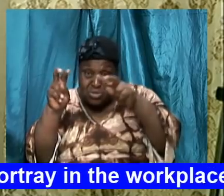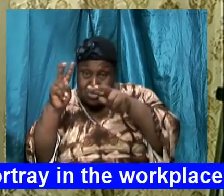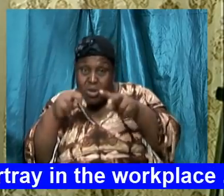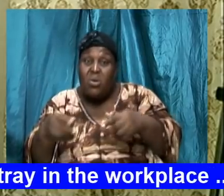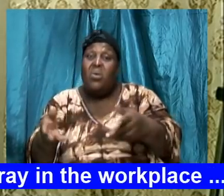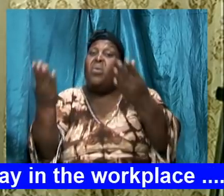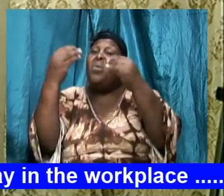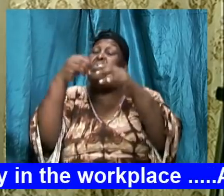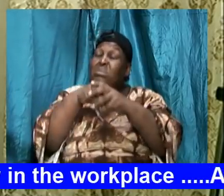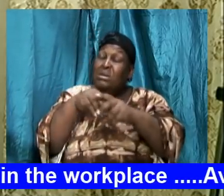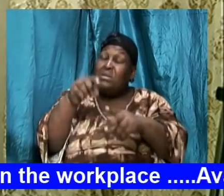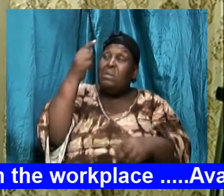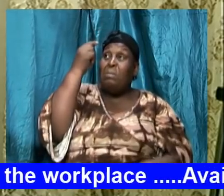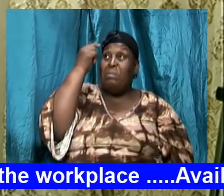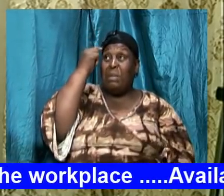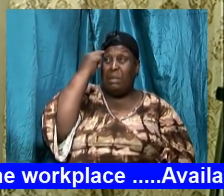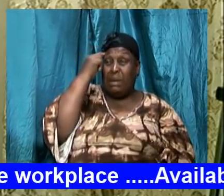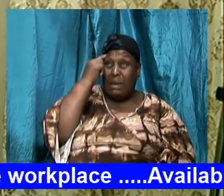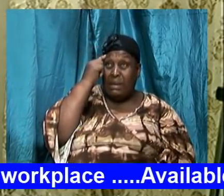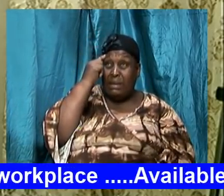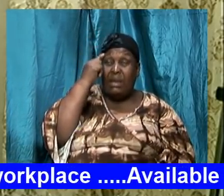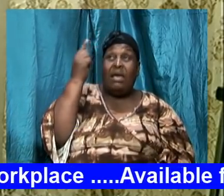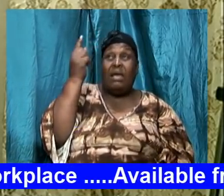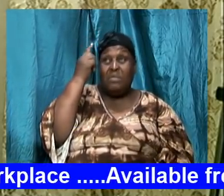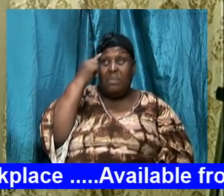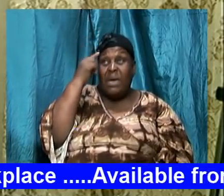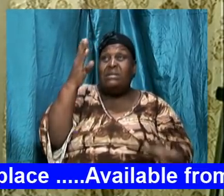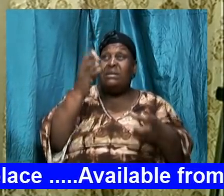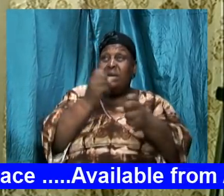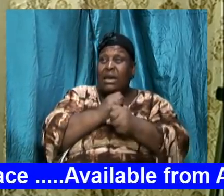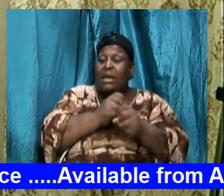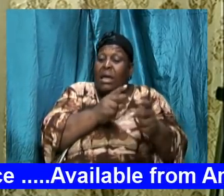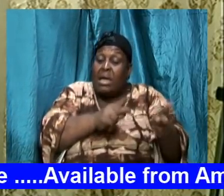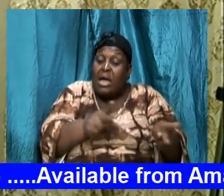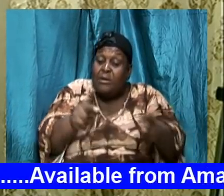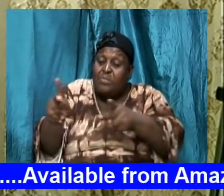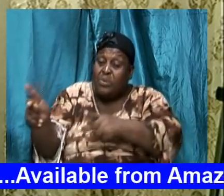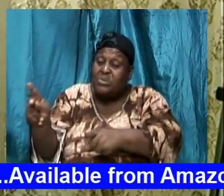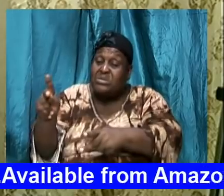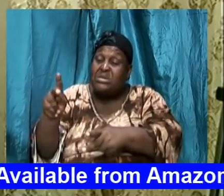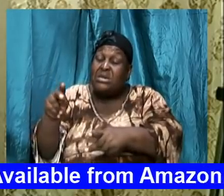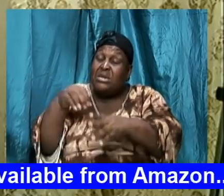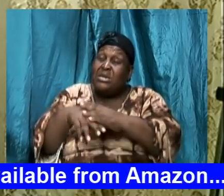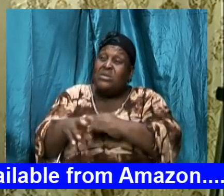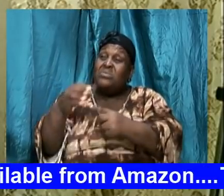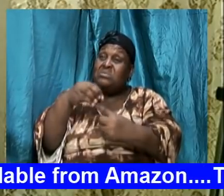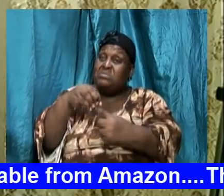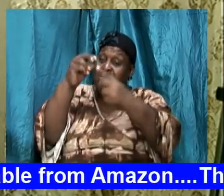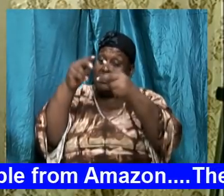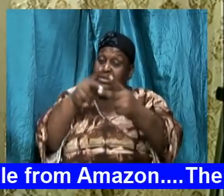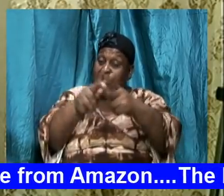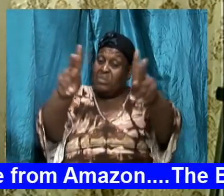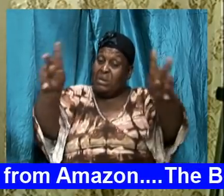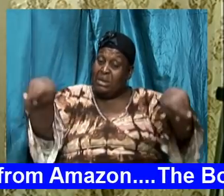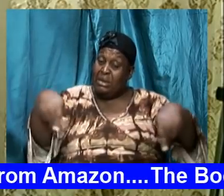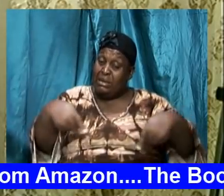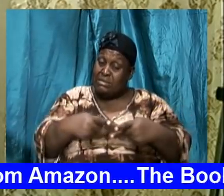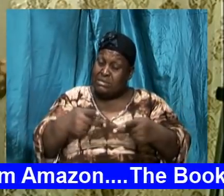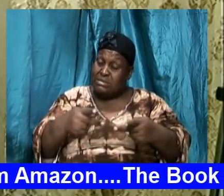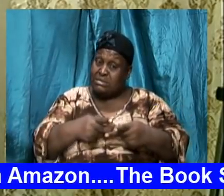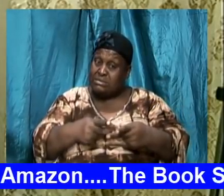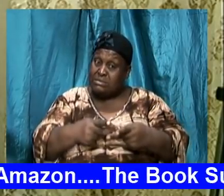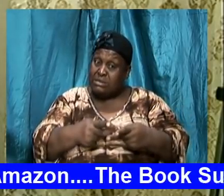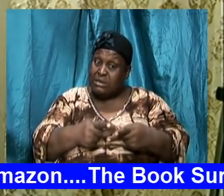mind puts it in a particular place. We can either set up a stronghold against ourselves if we allow the devil